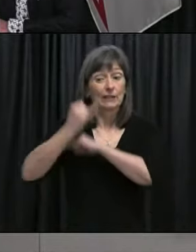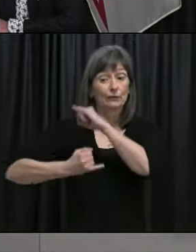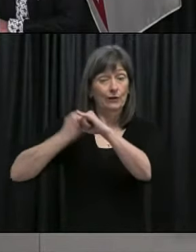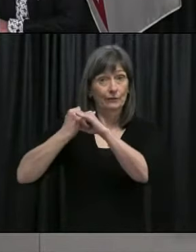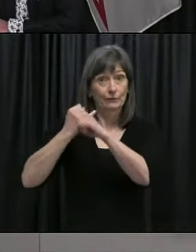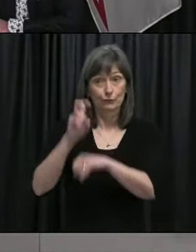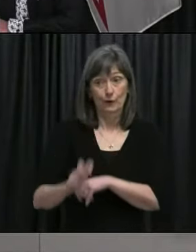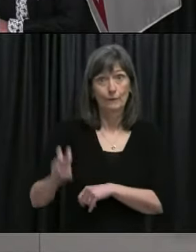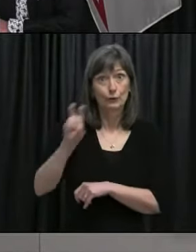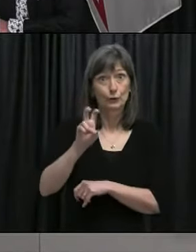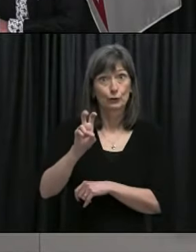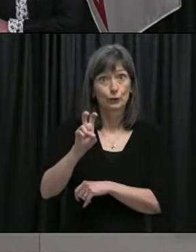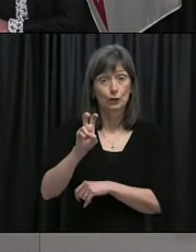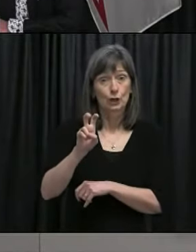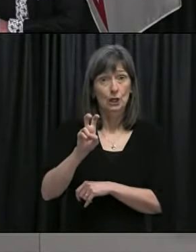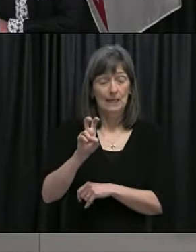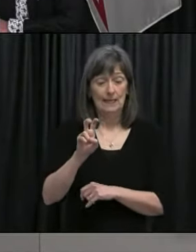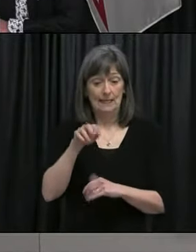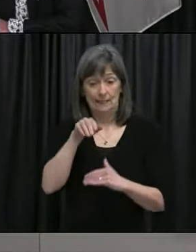have to do entering the country?